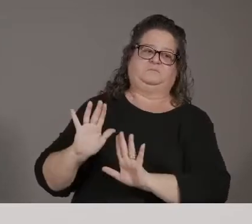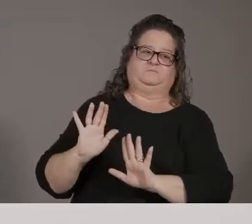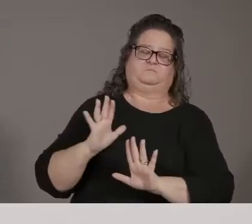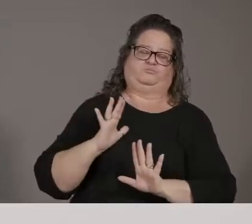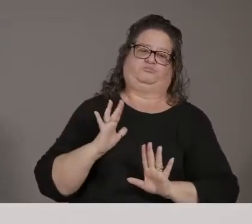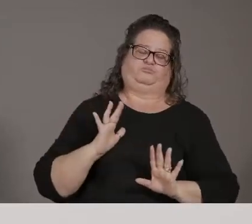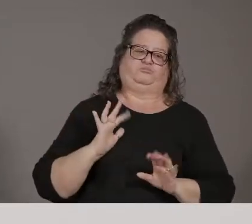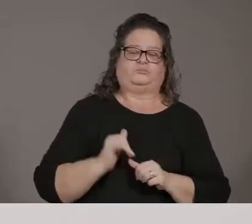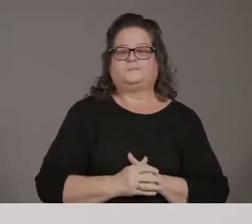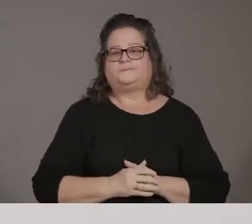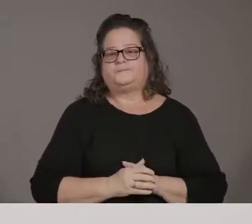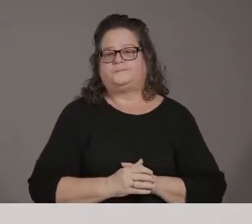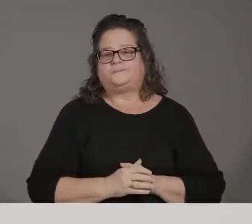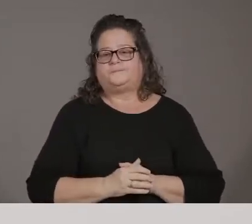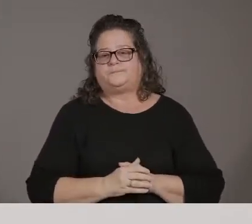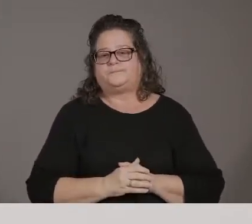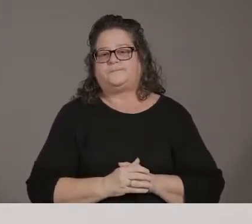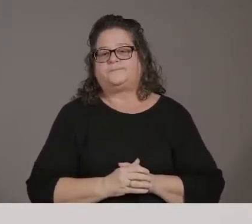cool.